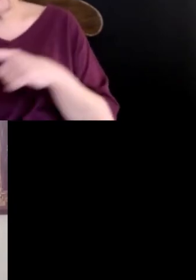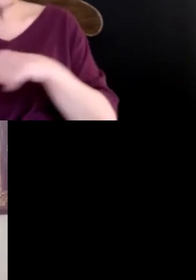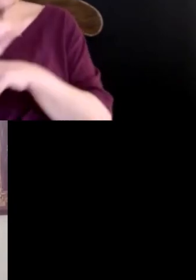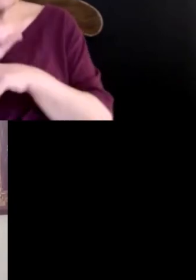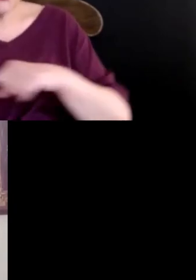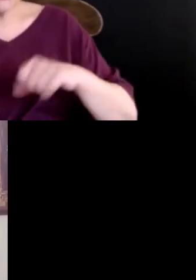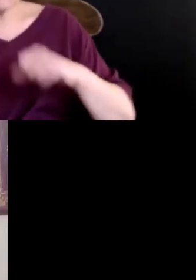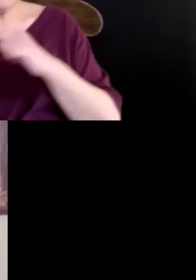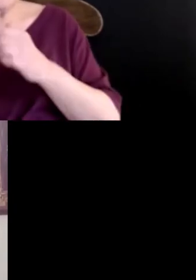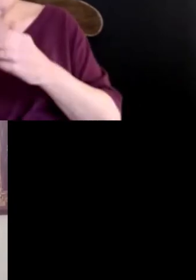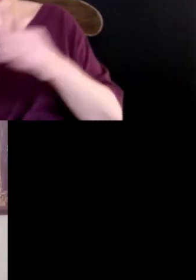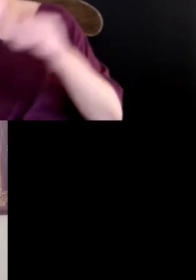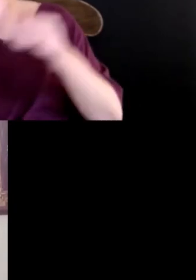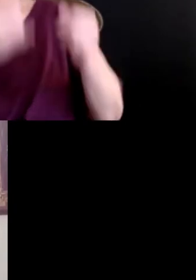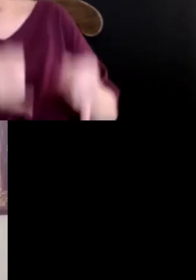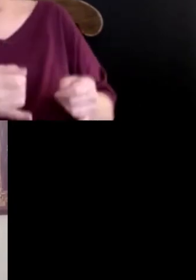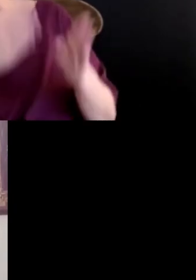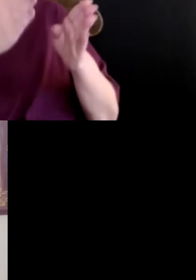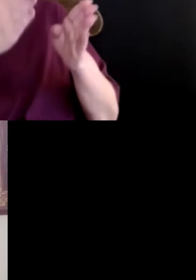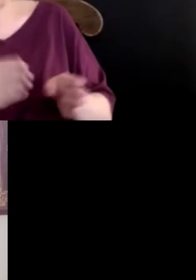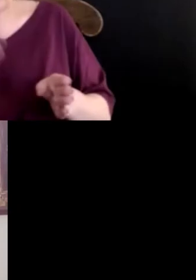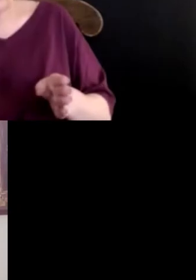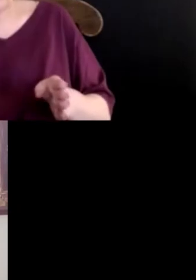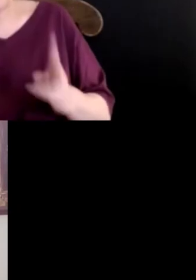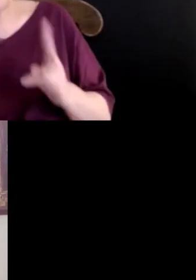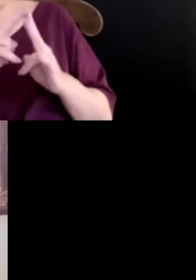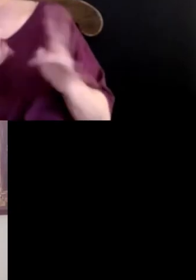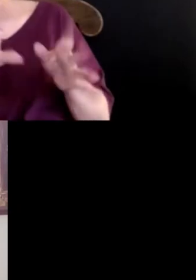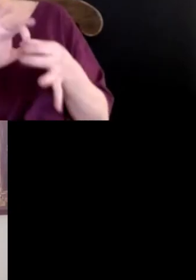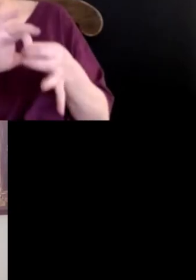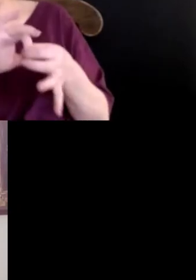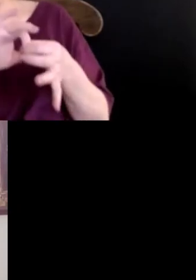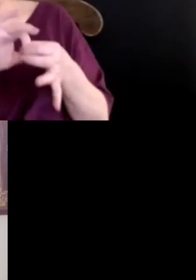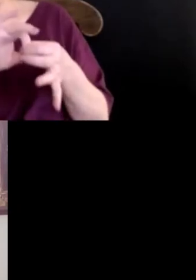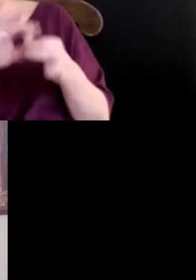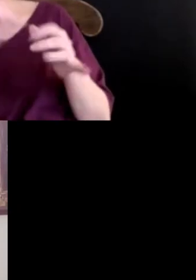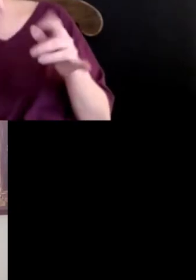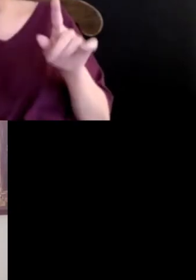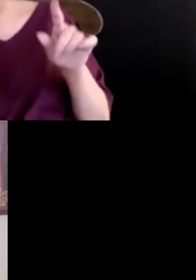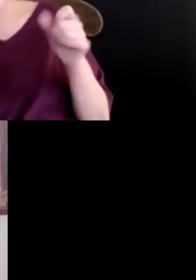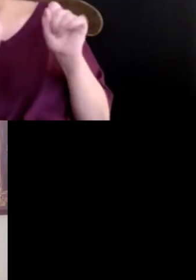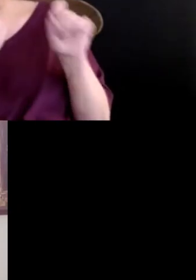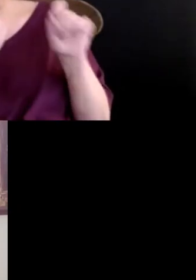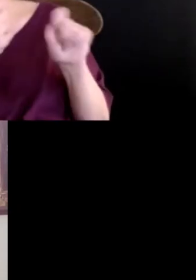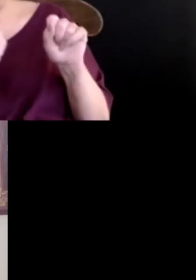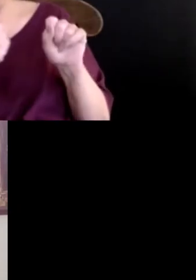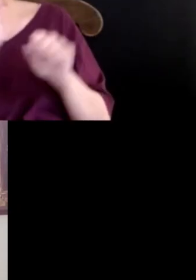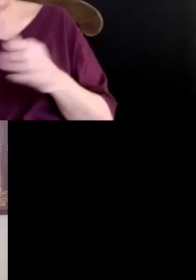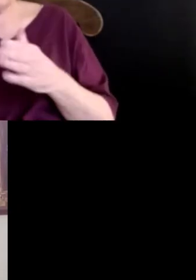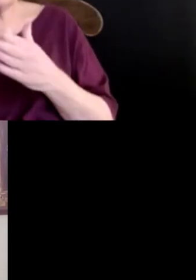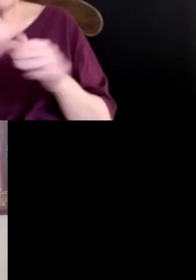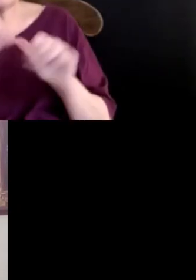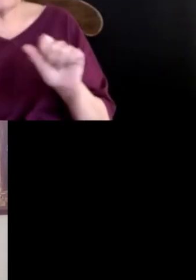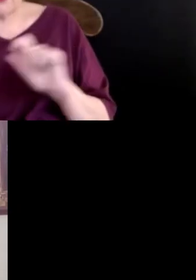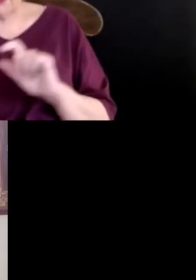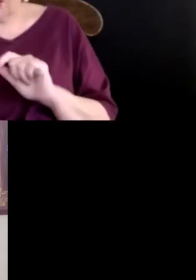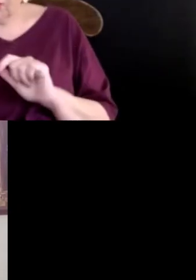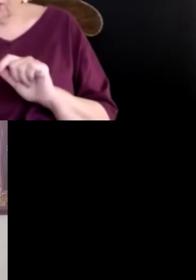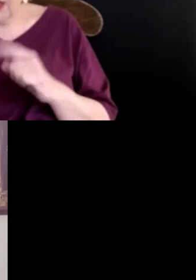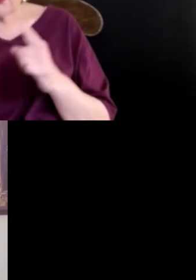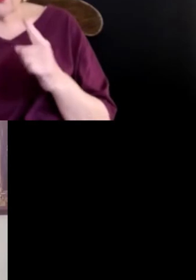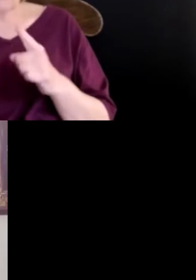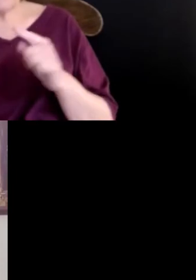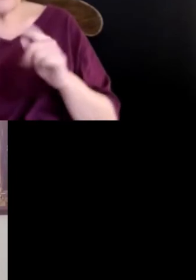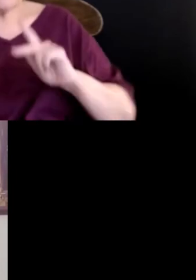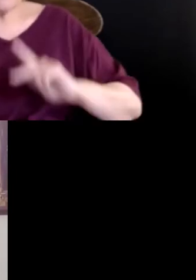individual will be very attuned to the individual. For example, the animal will be able to understand if the person is about